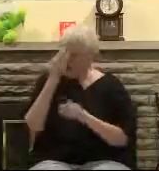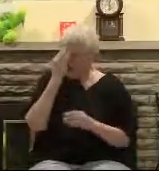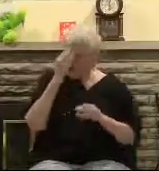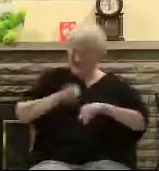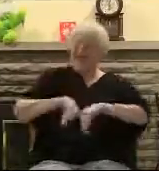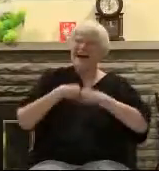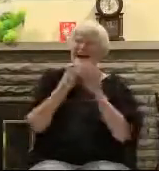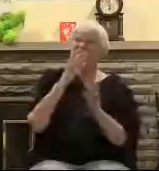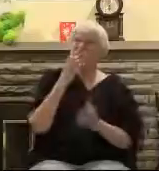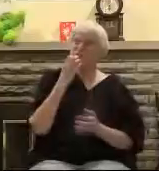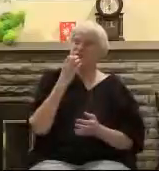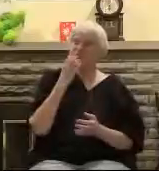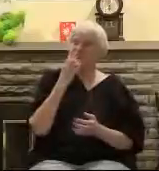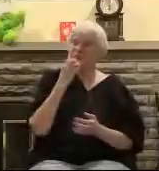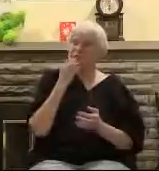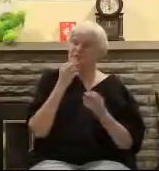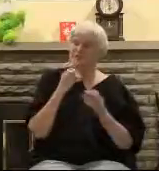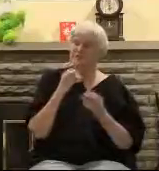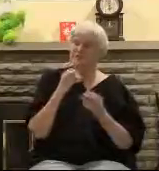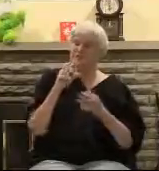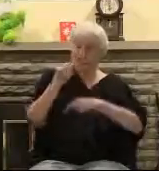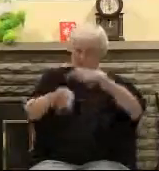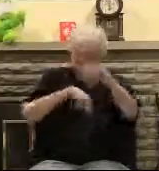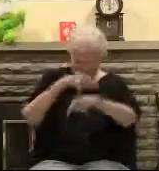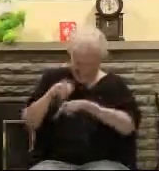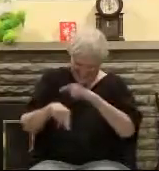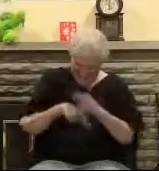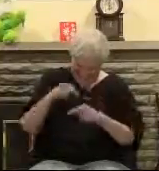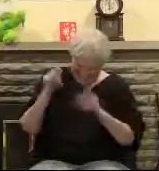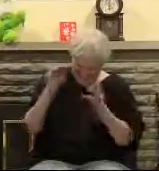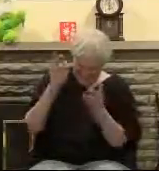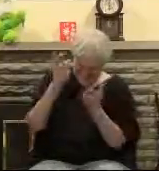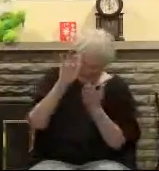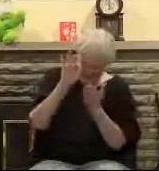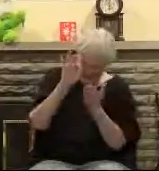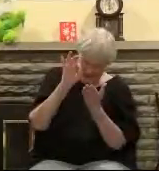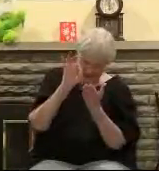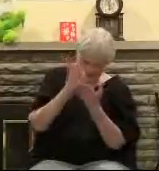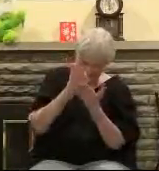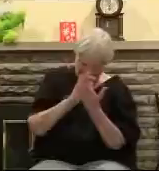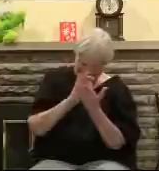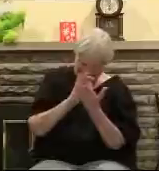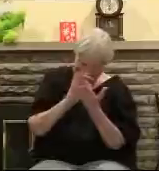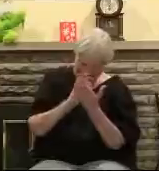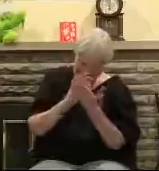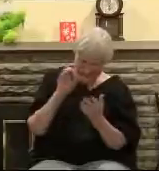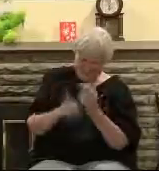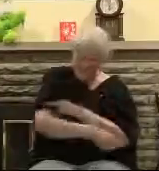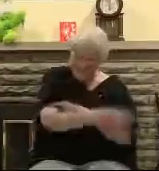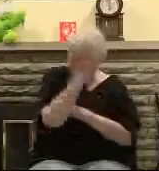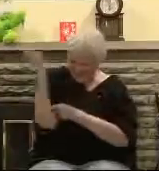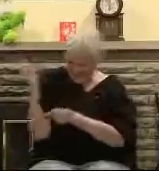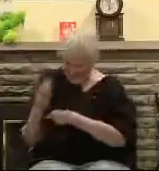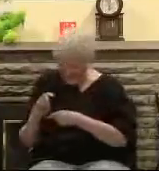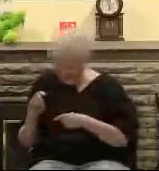Gentile reckoning you know we would have been like last night. You know because if it happened at 4 a.m. what do you tell people? Well last